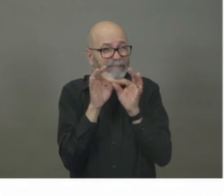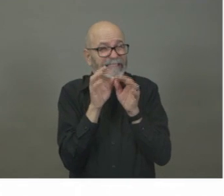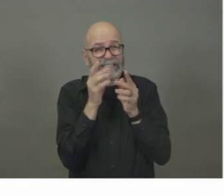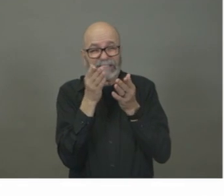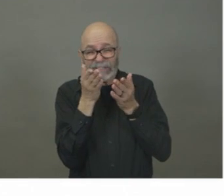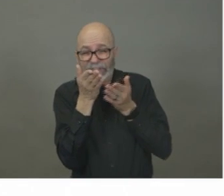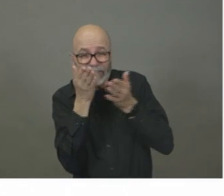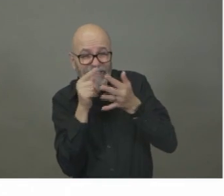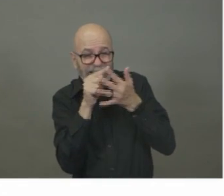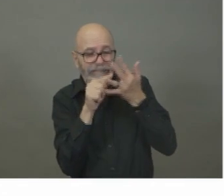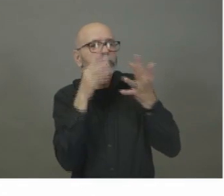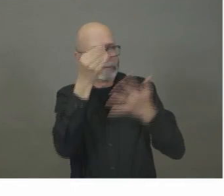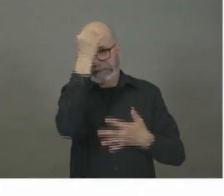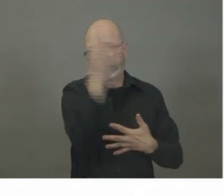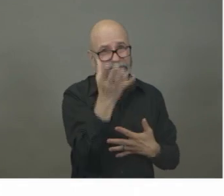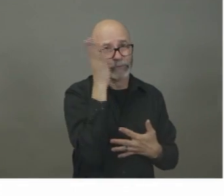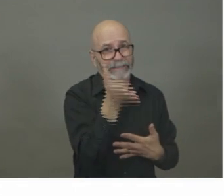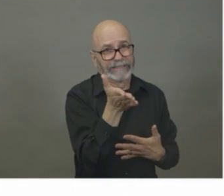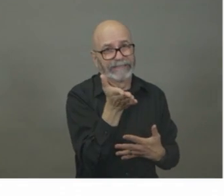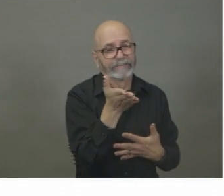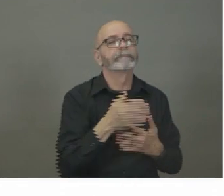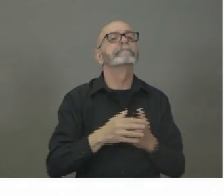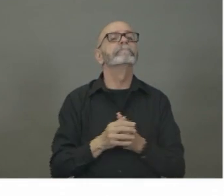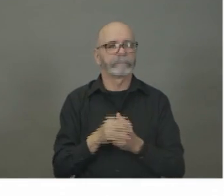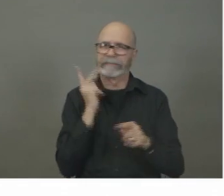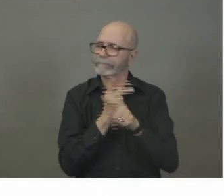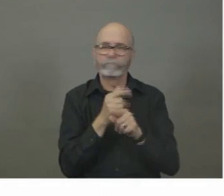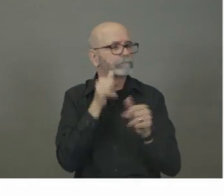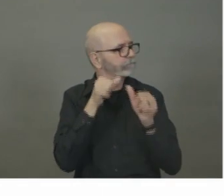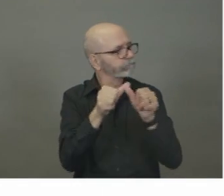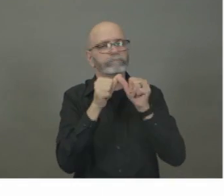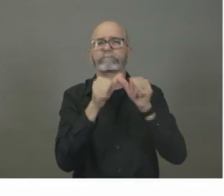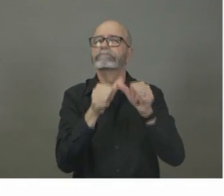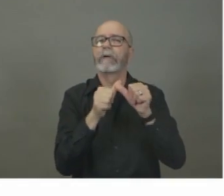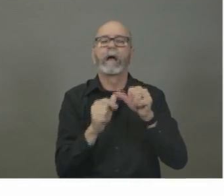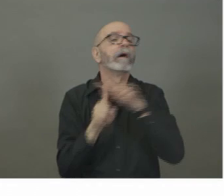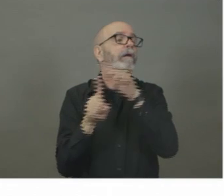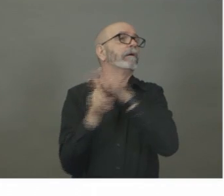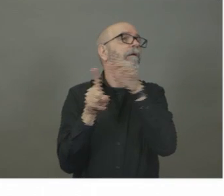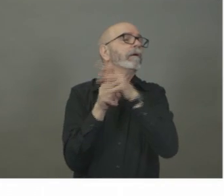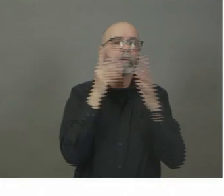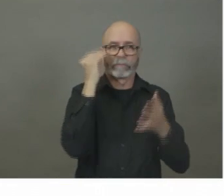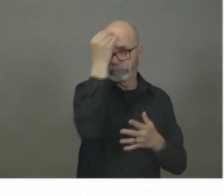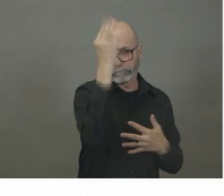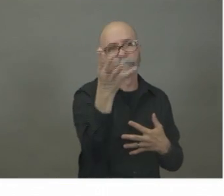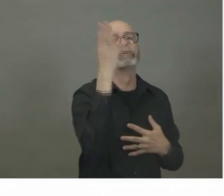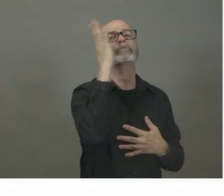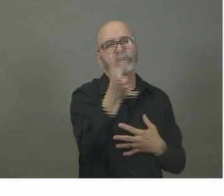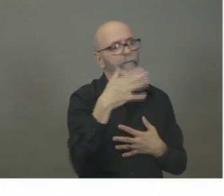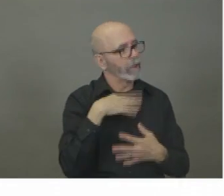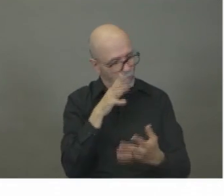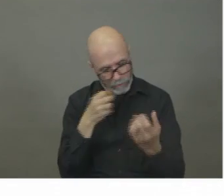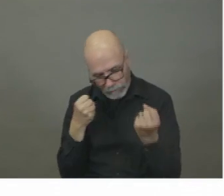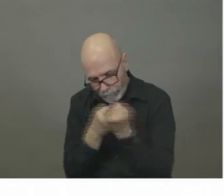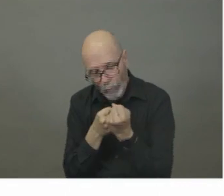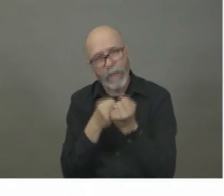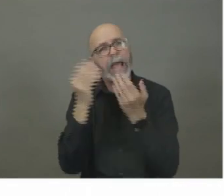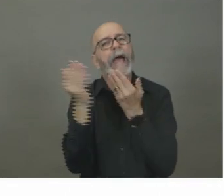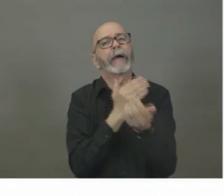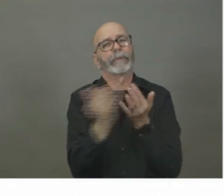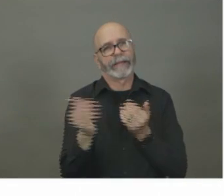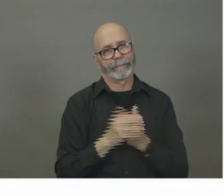maintain those critical services. So that's an ongoing process in government. And we're also working with, through Emergency